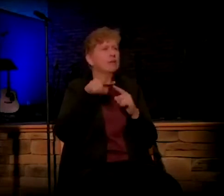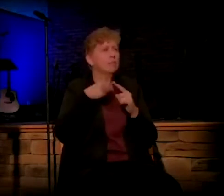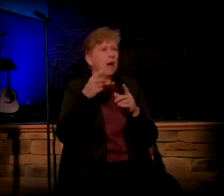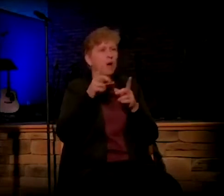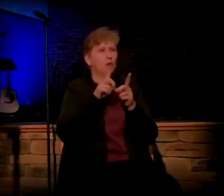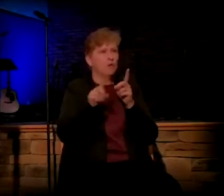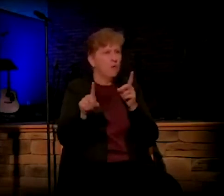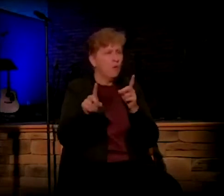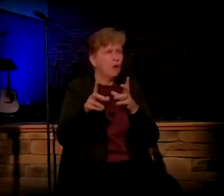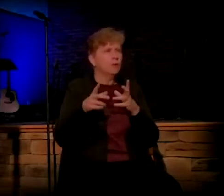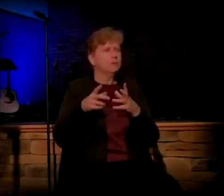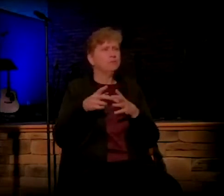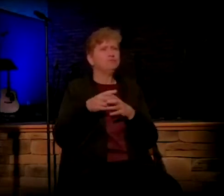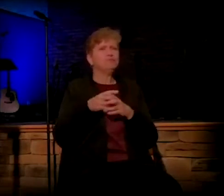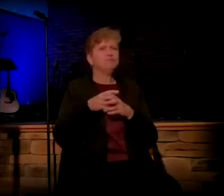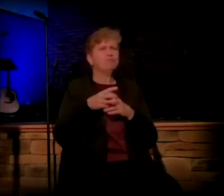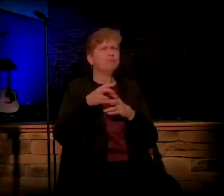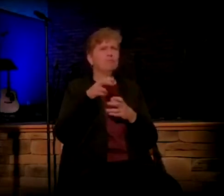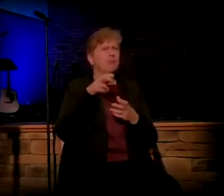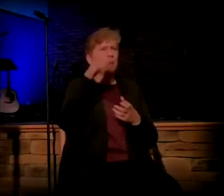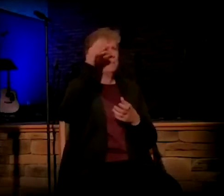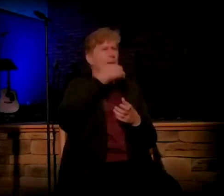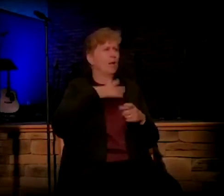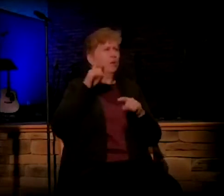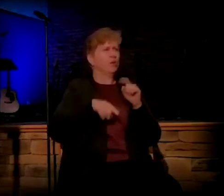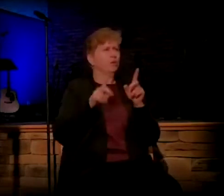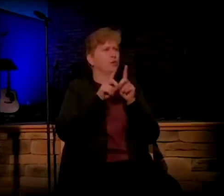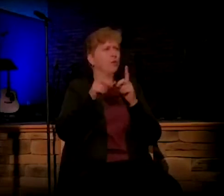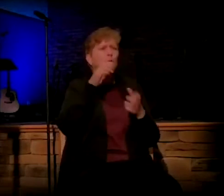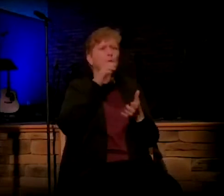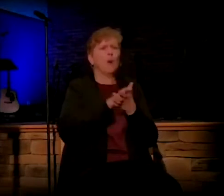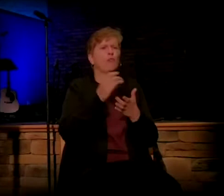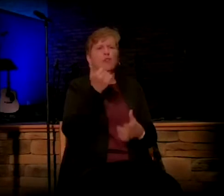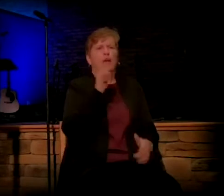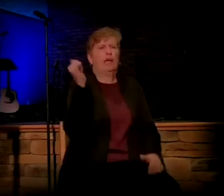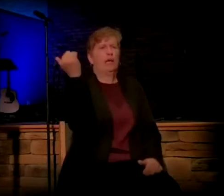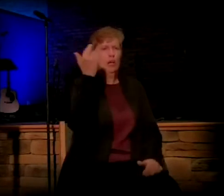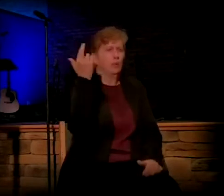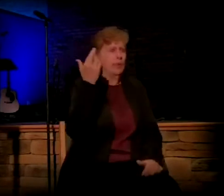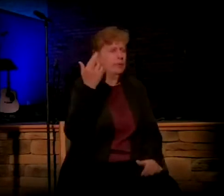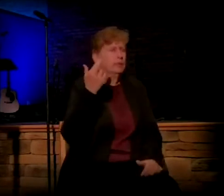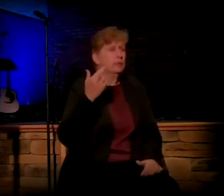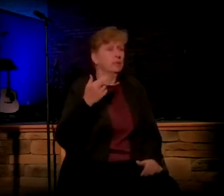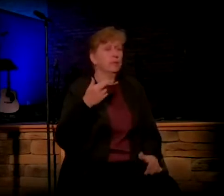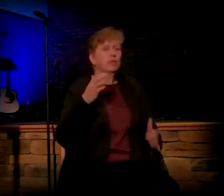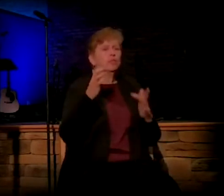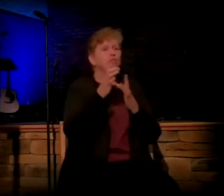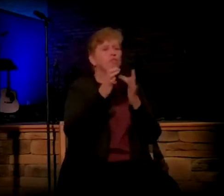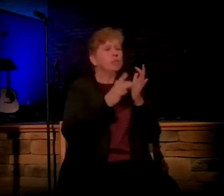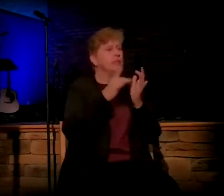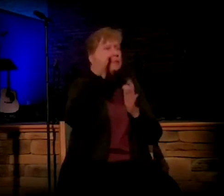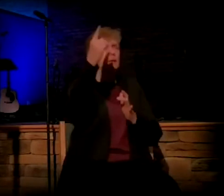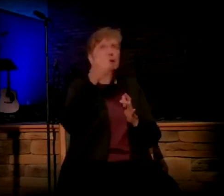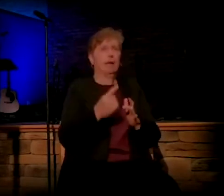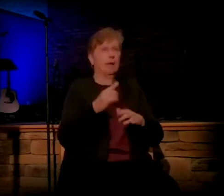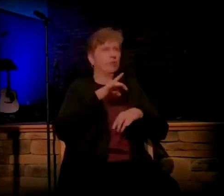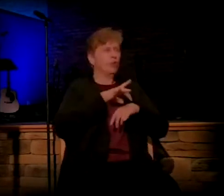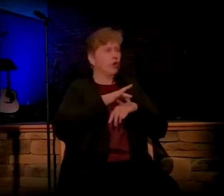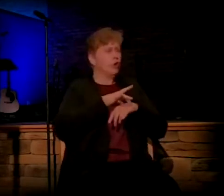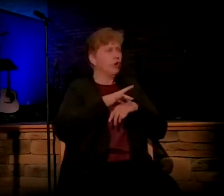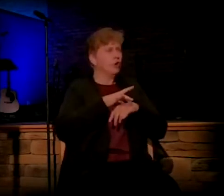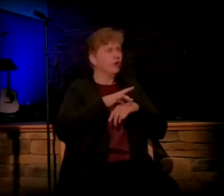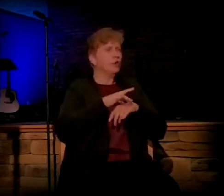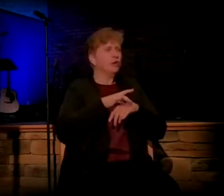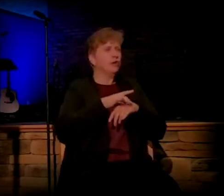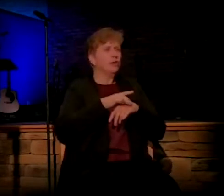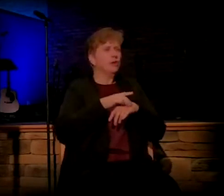could divorce his wife for any old reason. And Jesus, when he came to this earth, he would